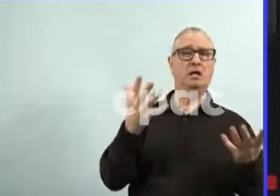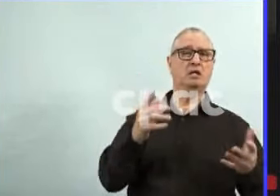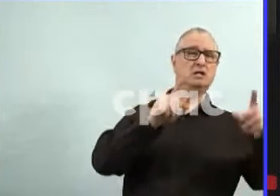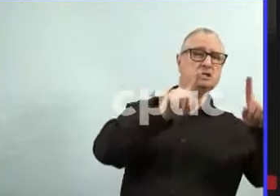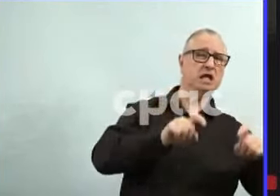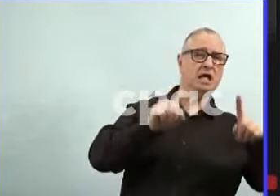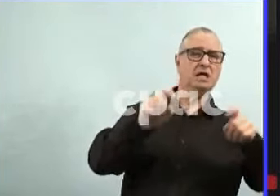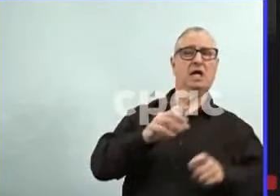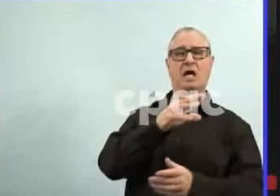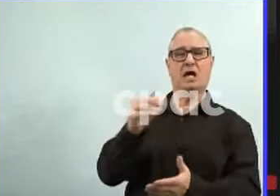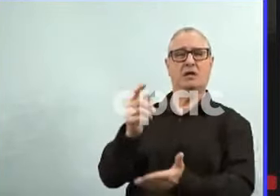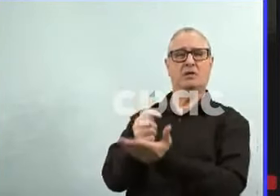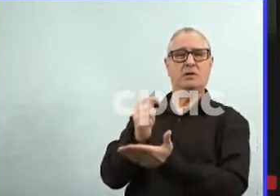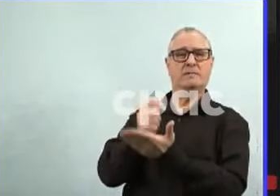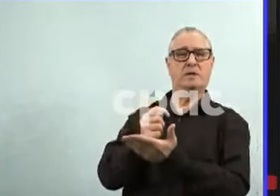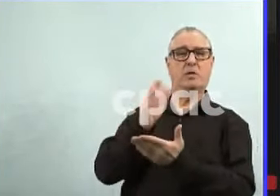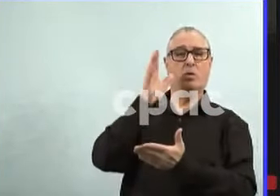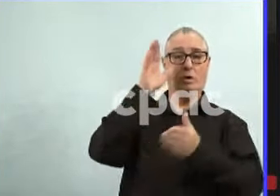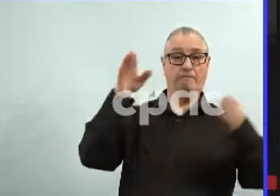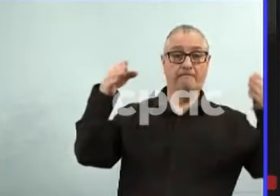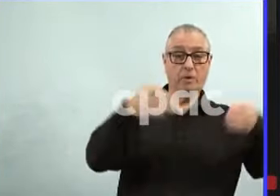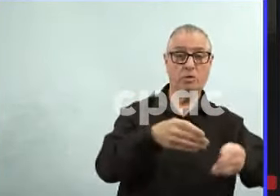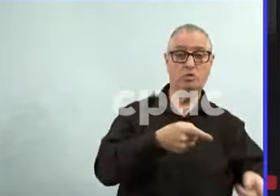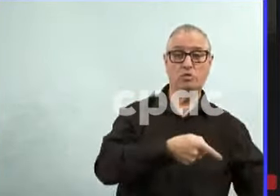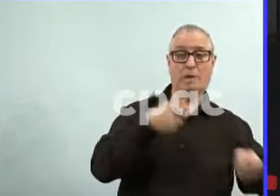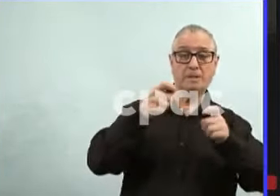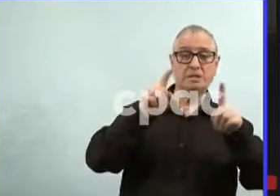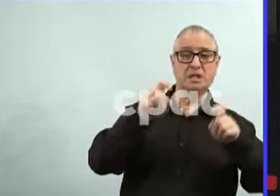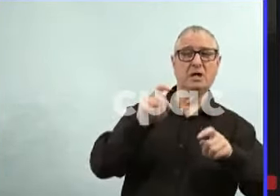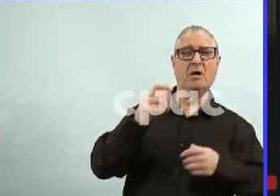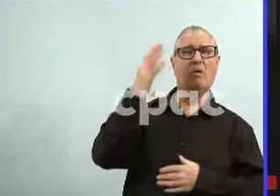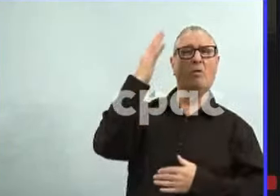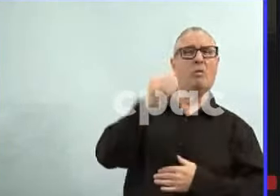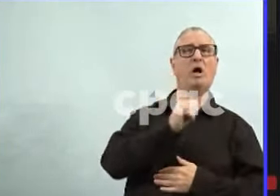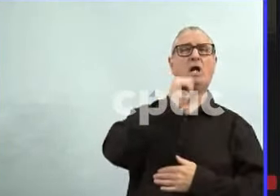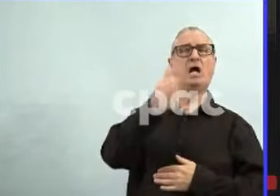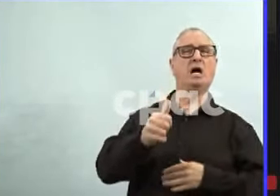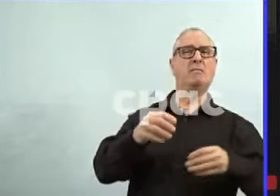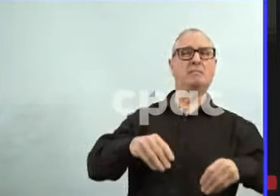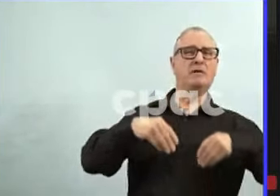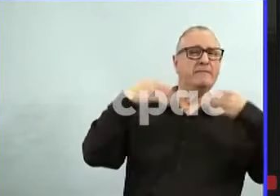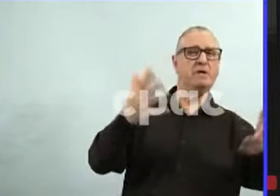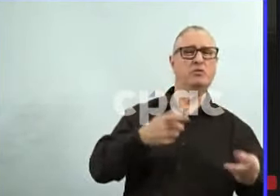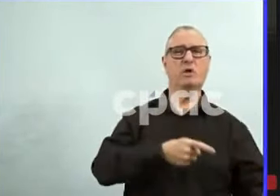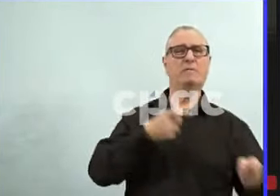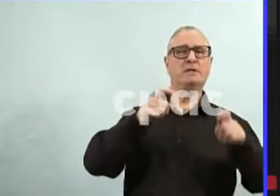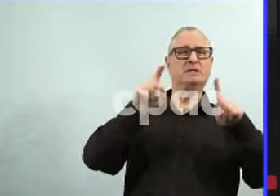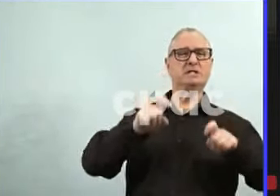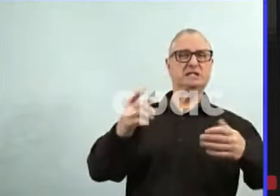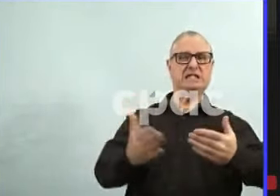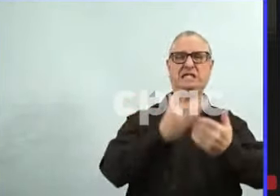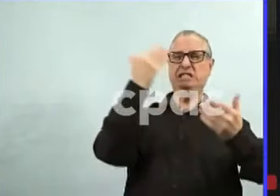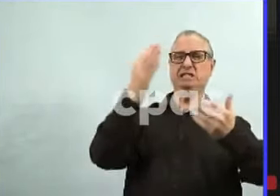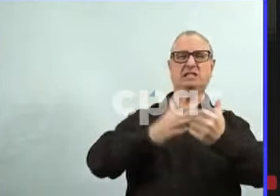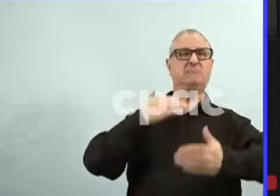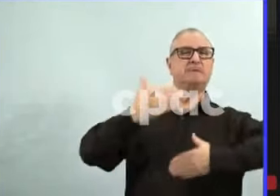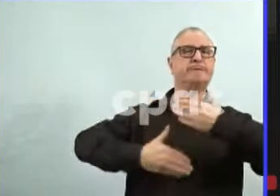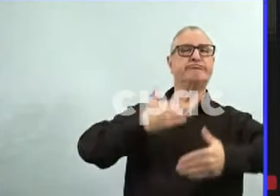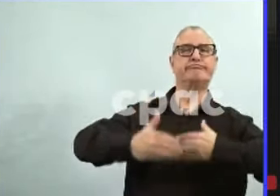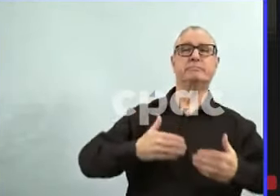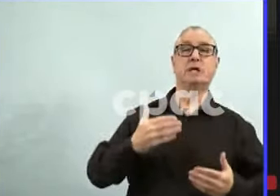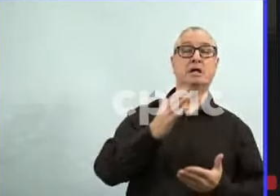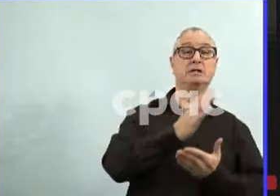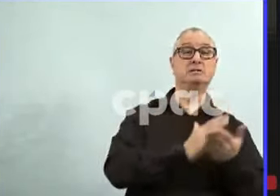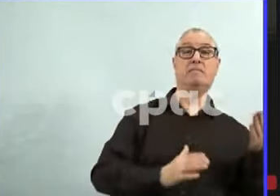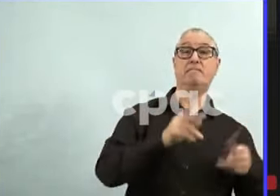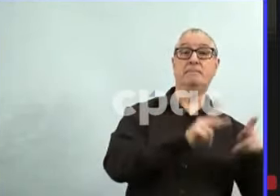why not make it a little bit easier for people to get their hands on rapid tests? Why do we still have people going to testing sites to be able to pick